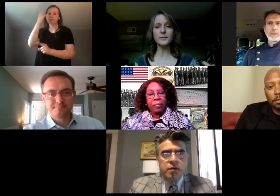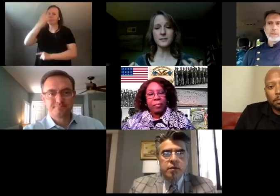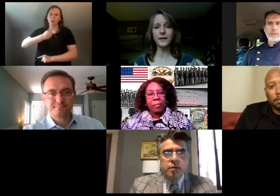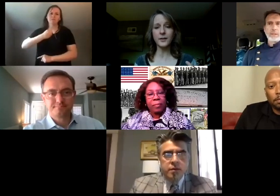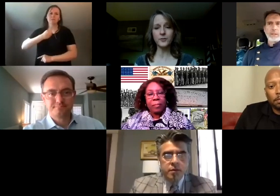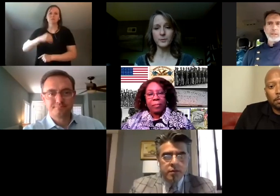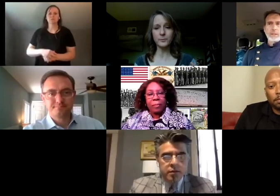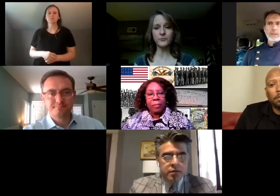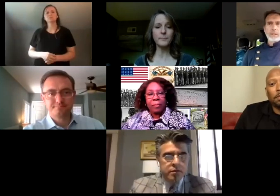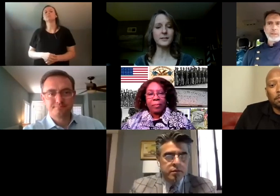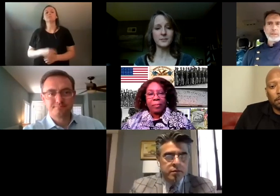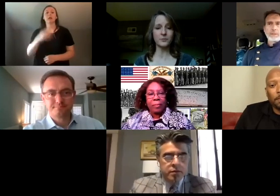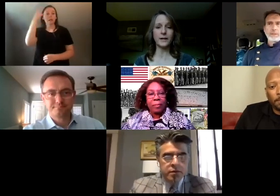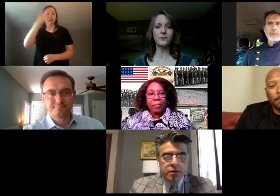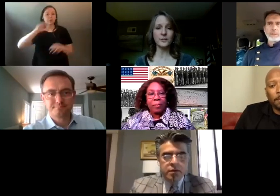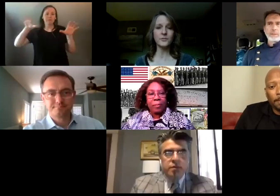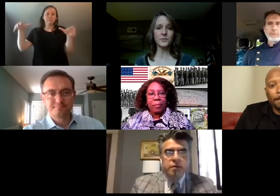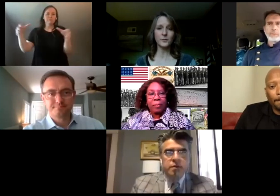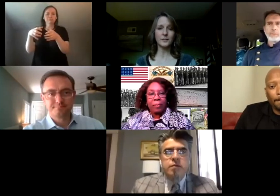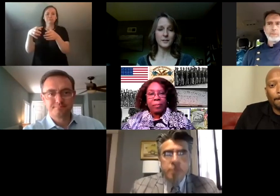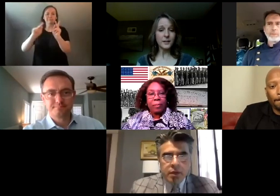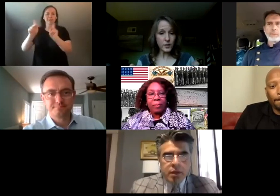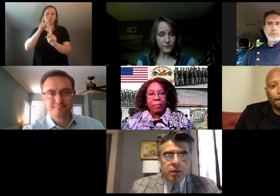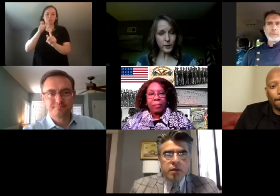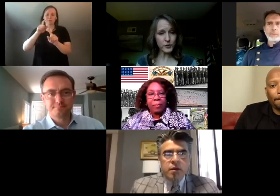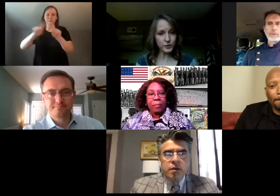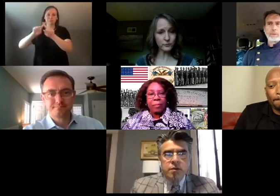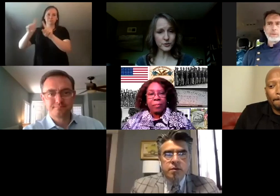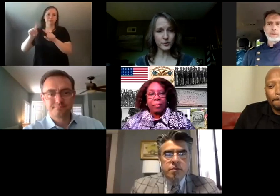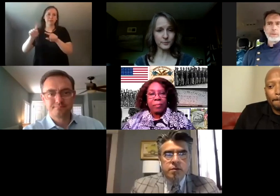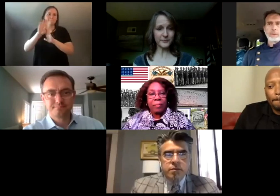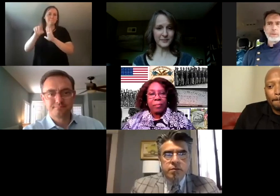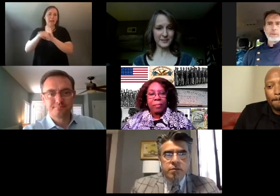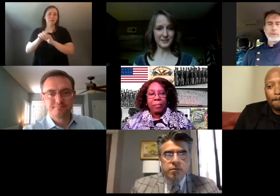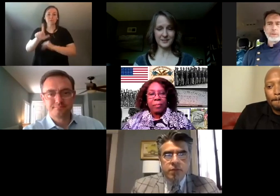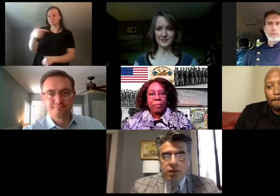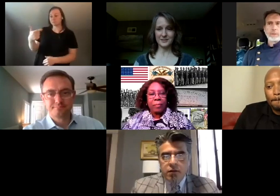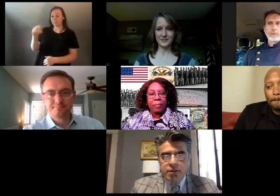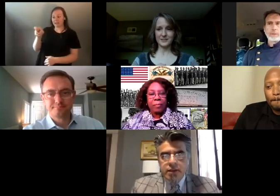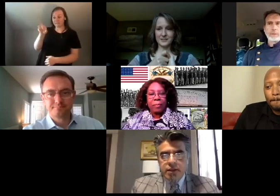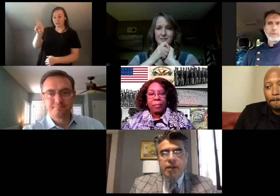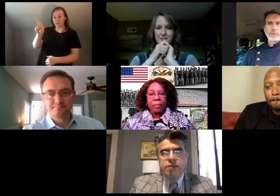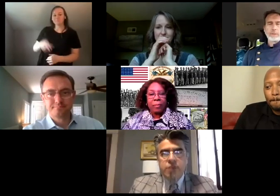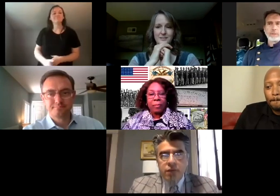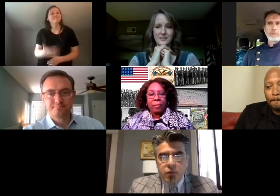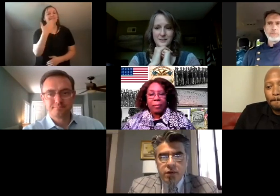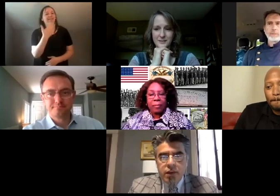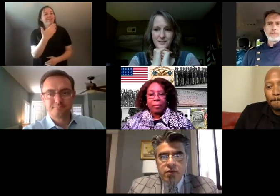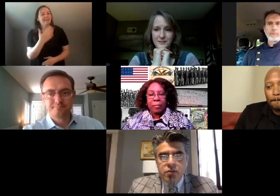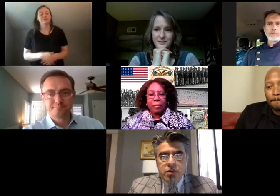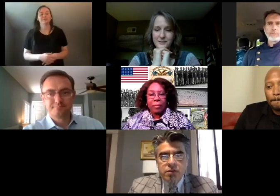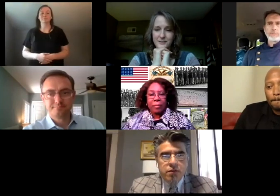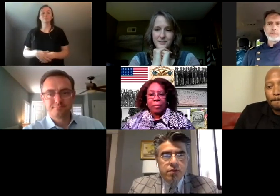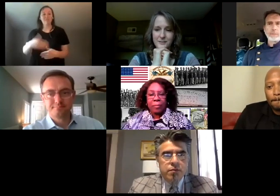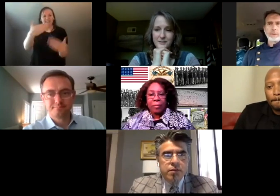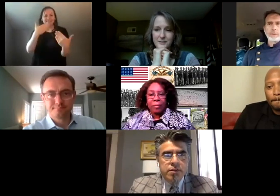it's a beautiful coming together of people from many different backgrounds. So Javier, I'll turn it over to you. Thank you, Lisa. And again to everyone. Thank